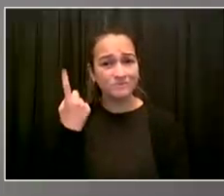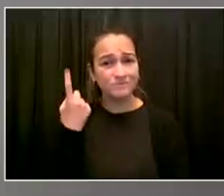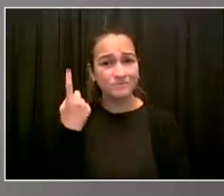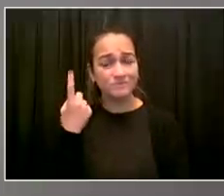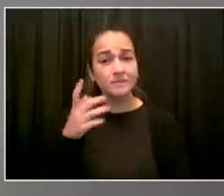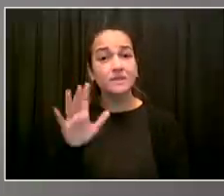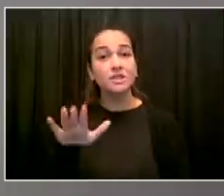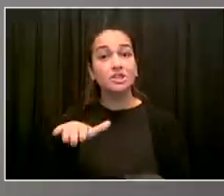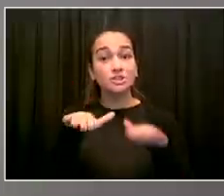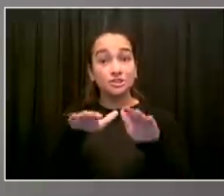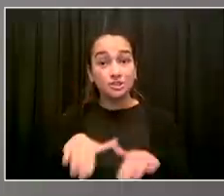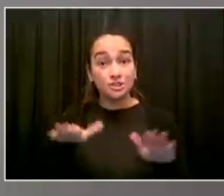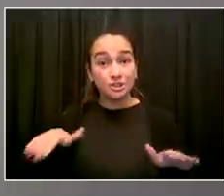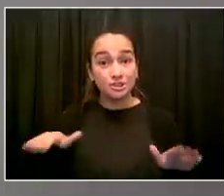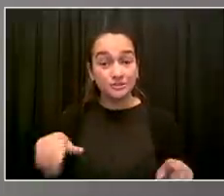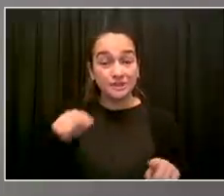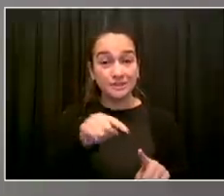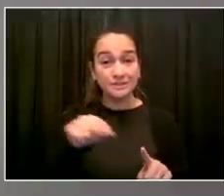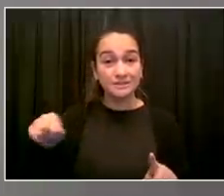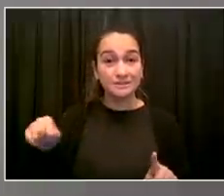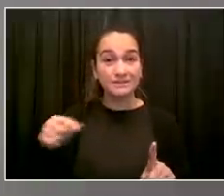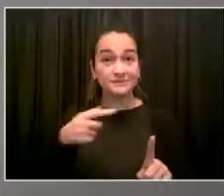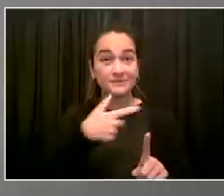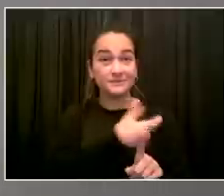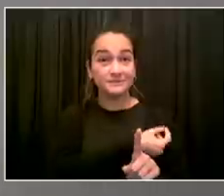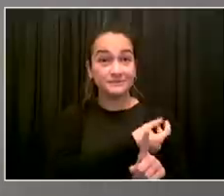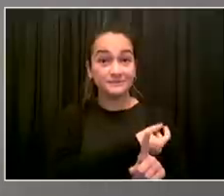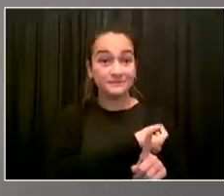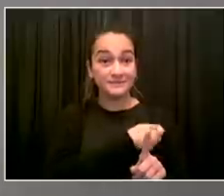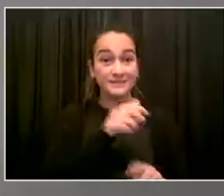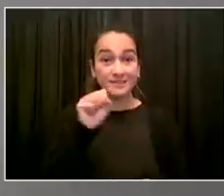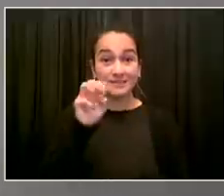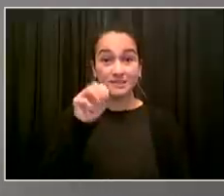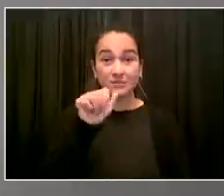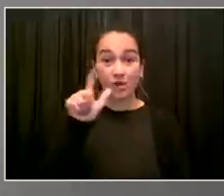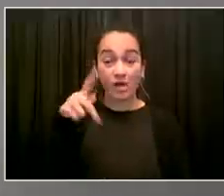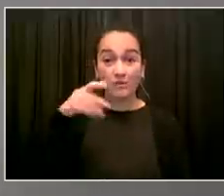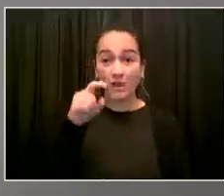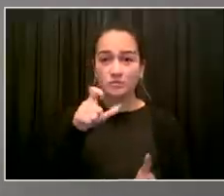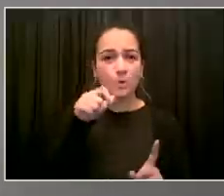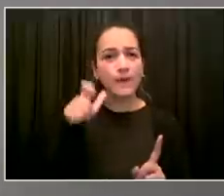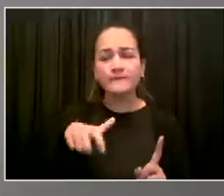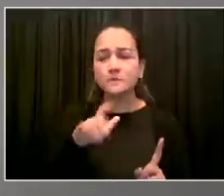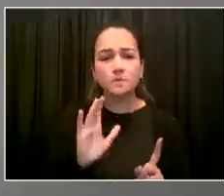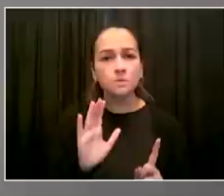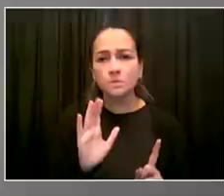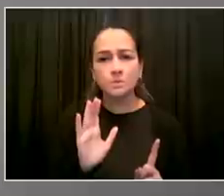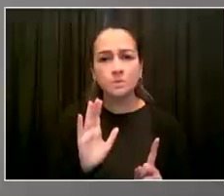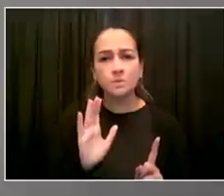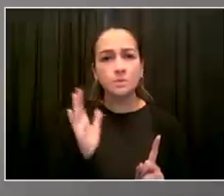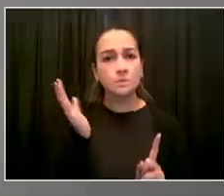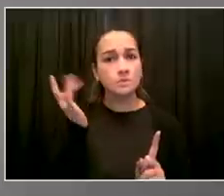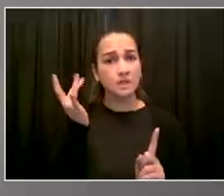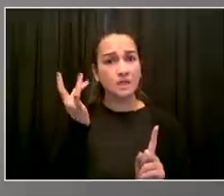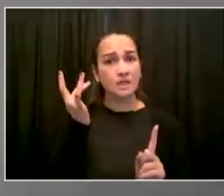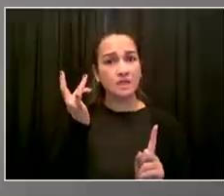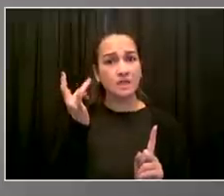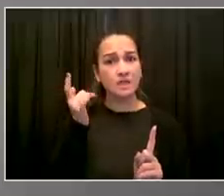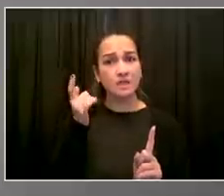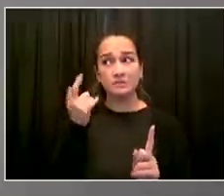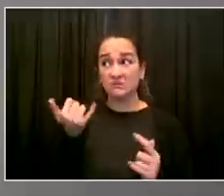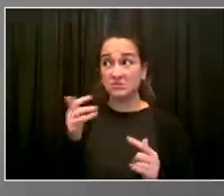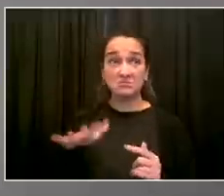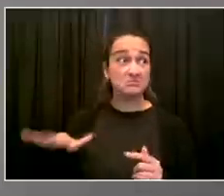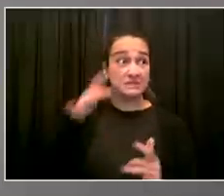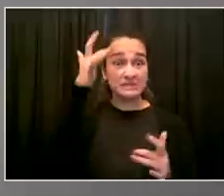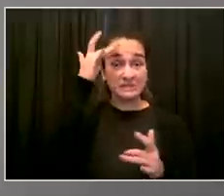across all employees. And even today, we are not putting people on leave. If